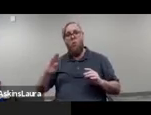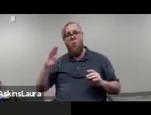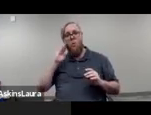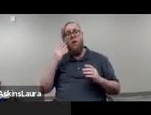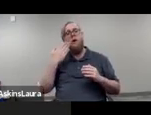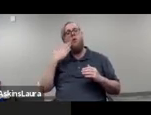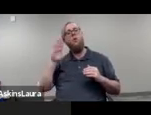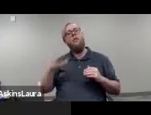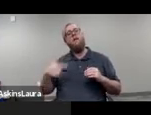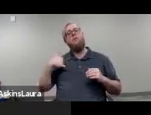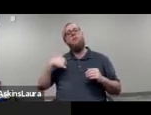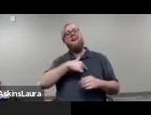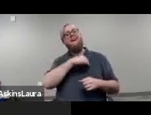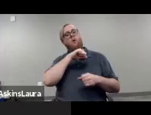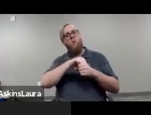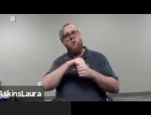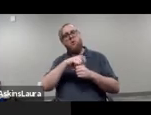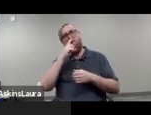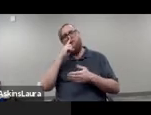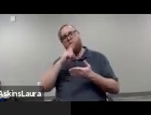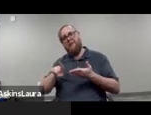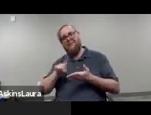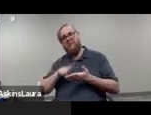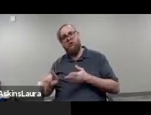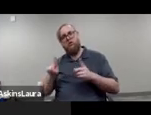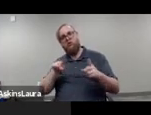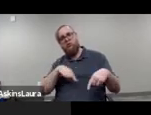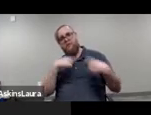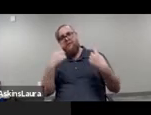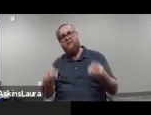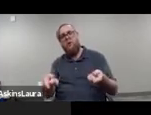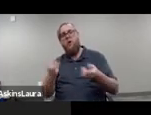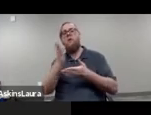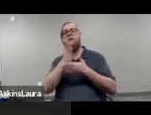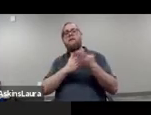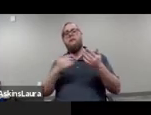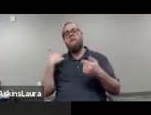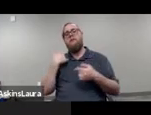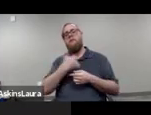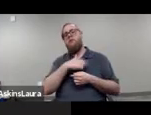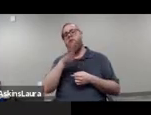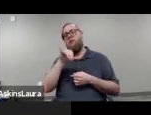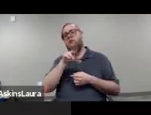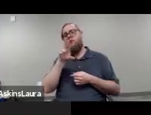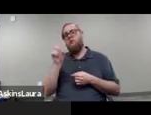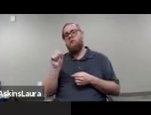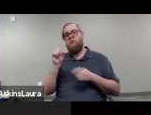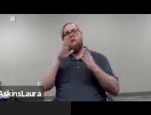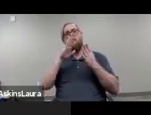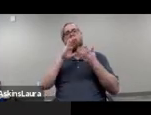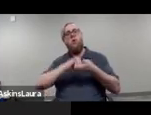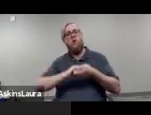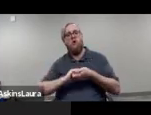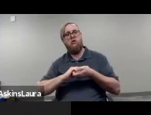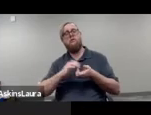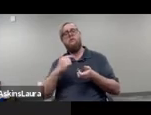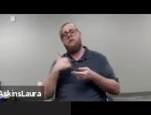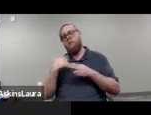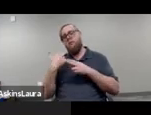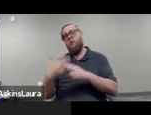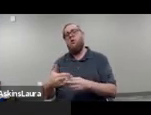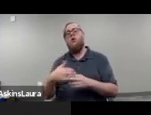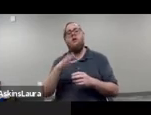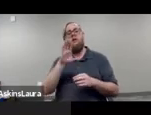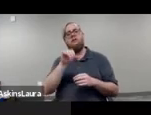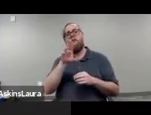through my work and research so far with some of my census partners, that there's going to be what I'm referring to